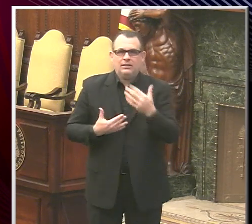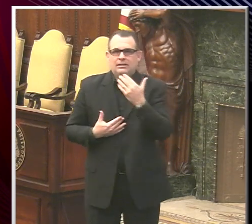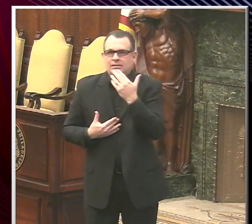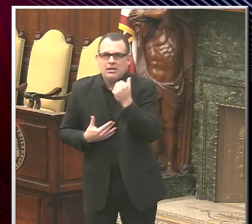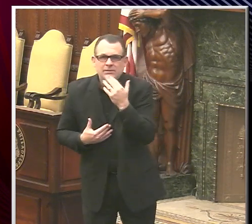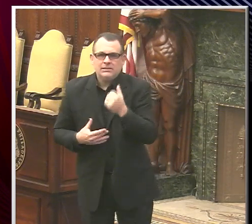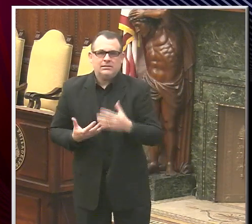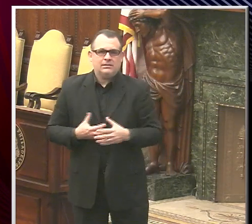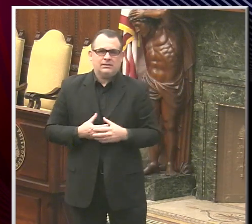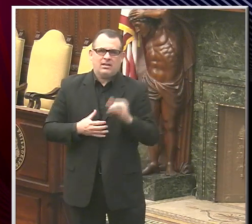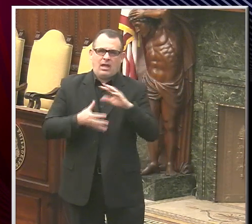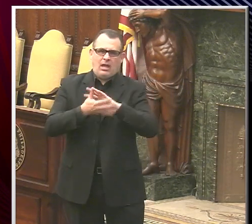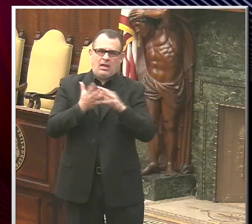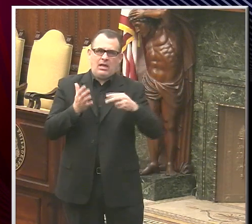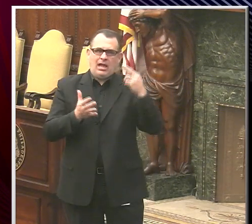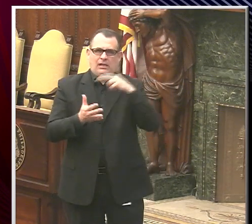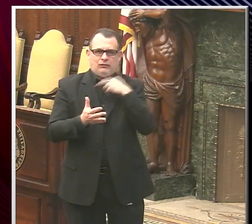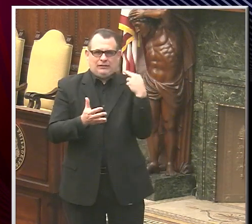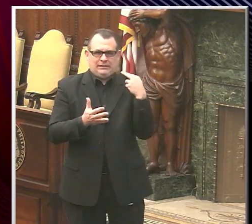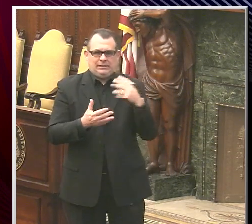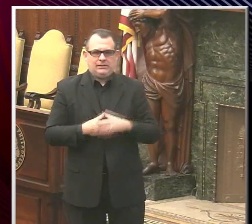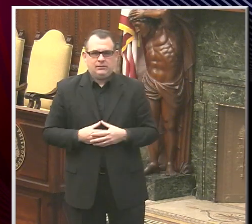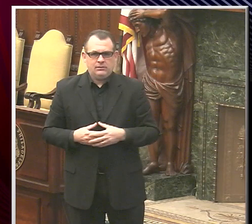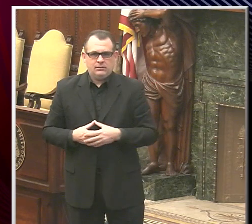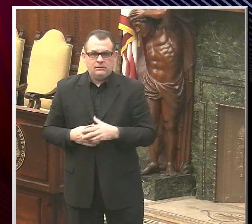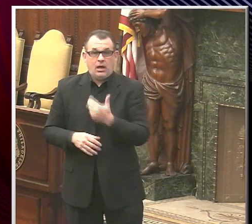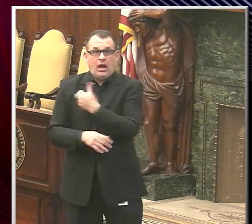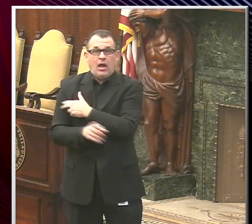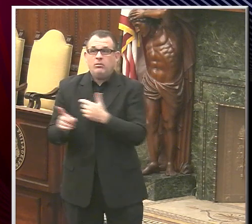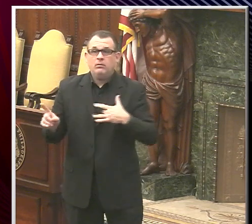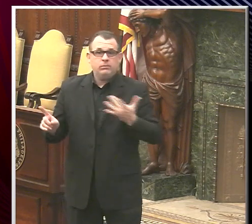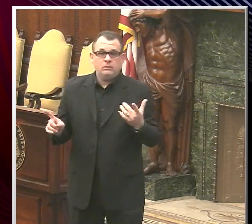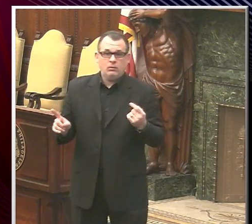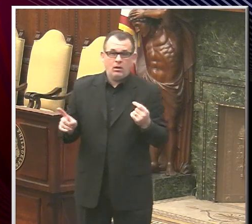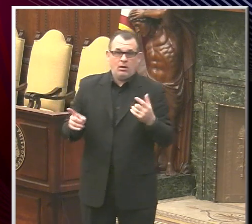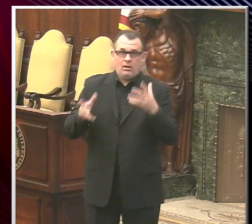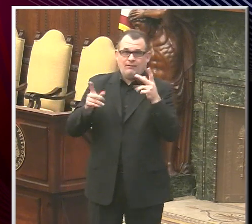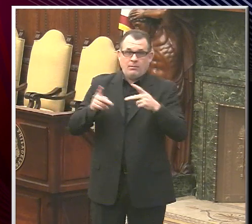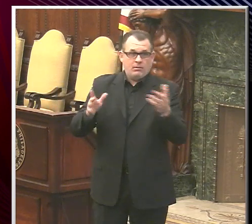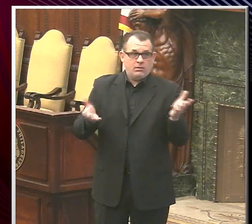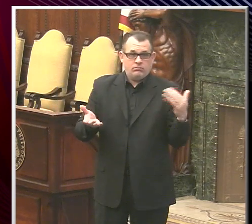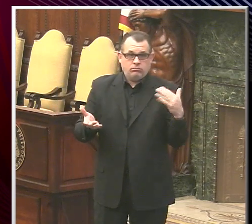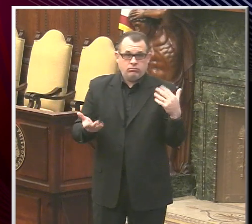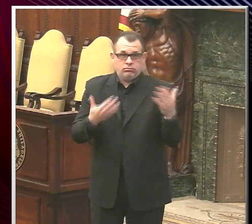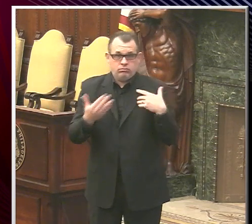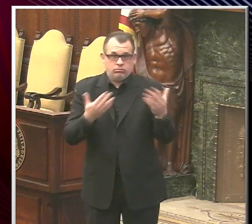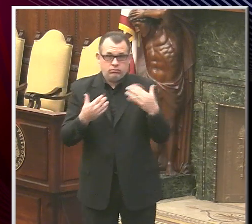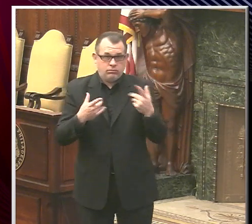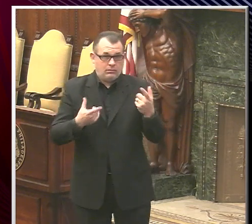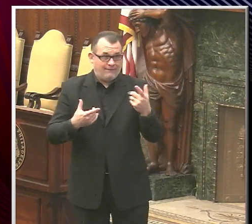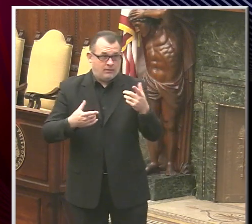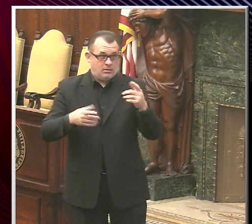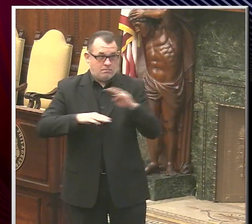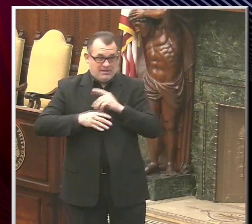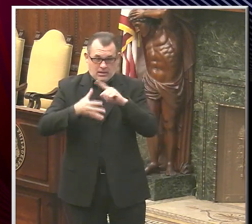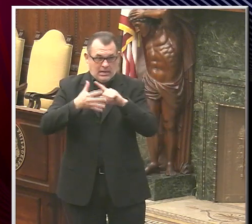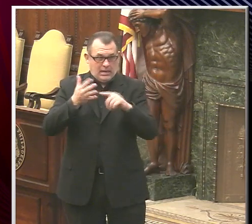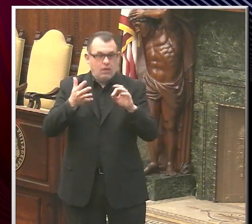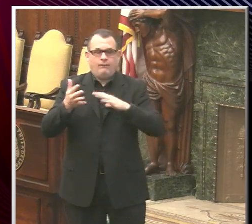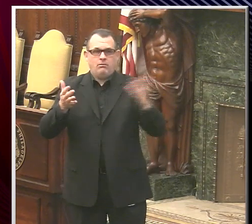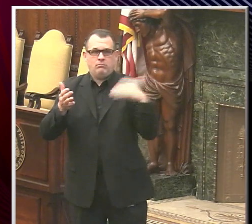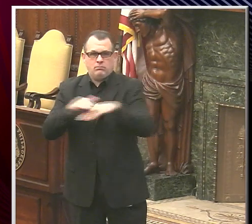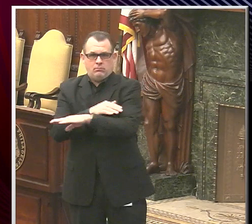being made available now? For hospitals, they are inviting patients to their facilities who meet those criteria, who are over the age of 75